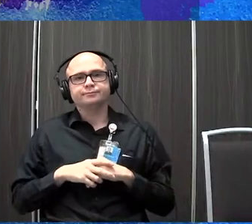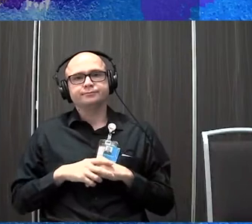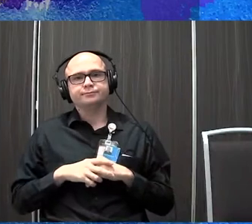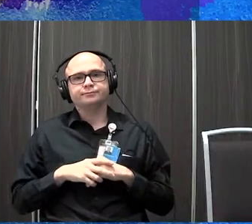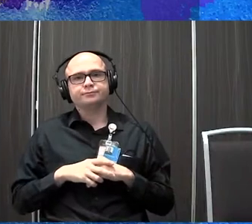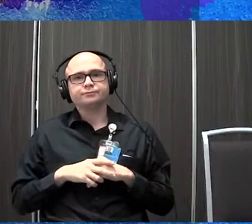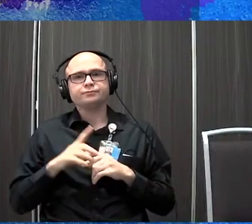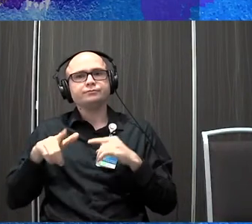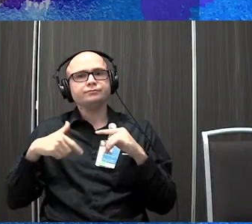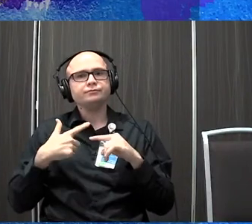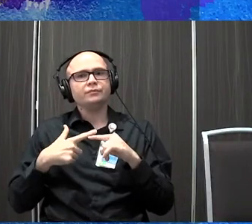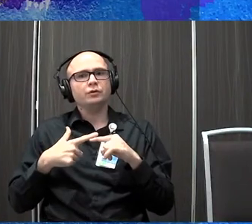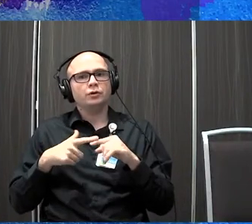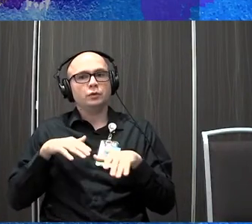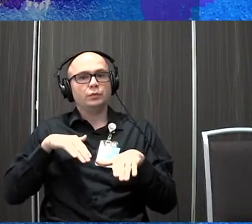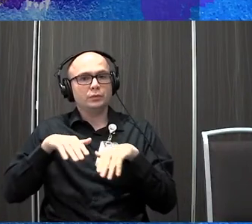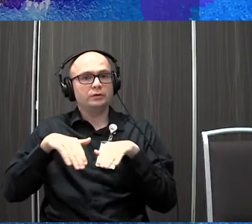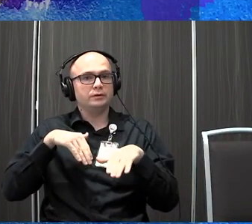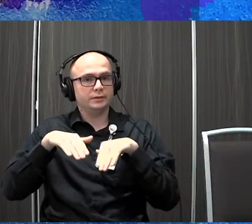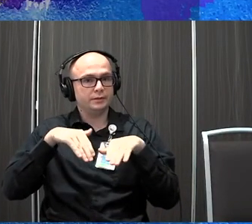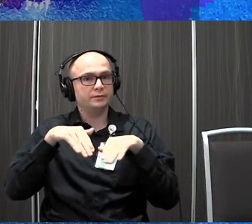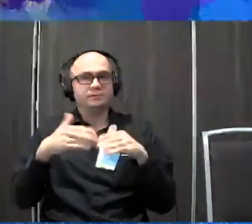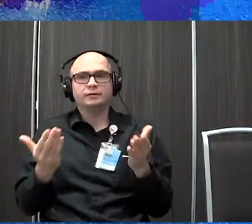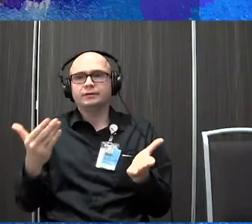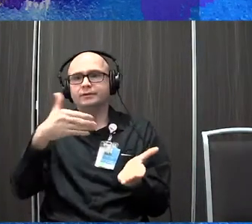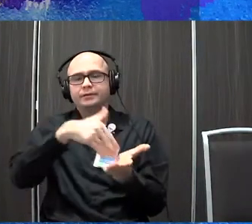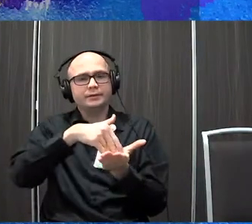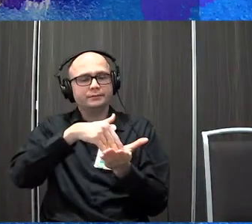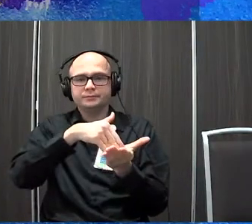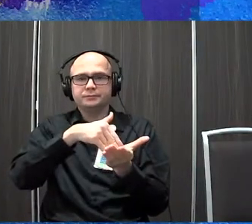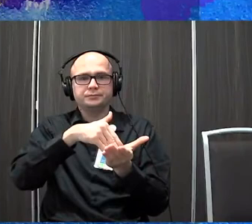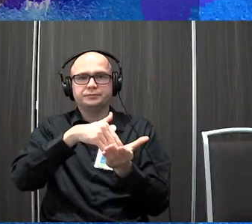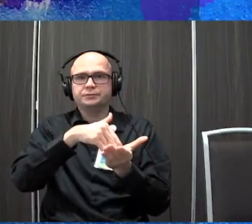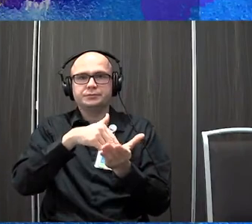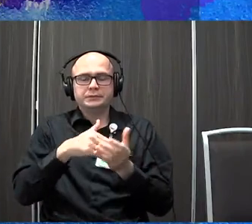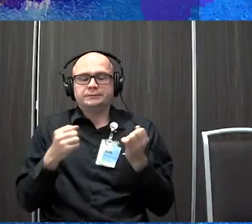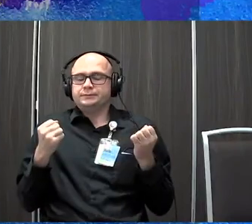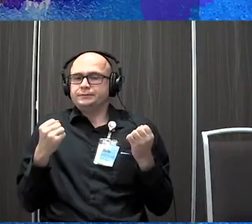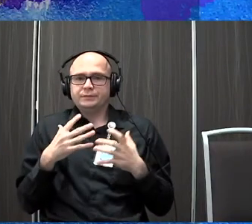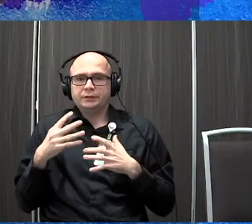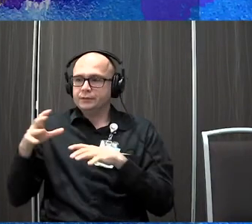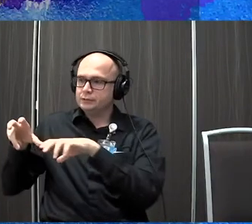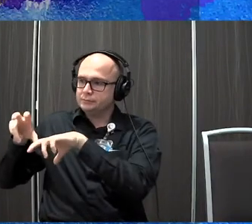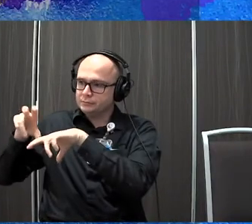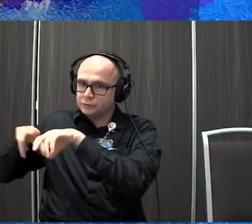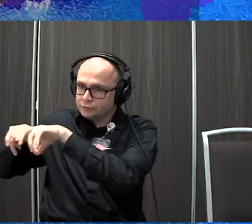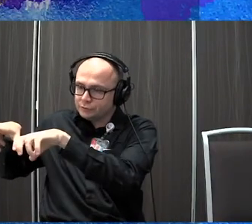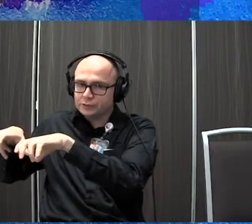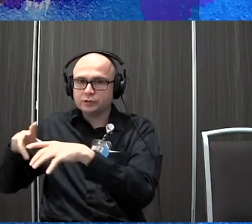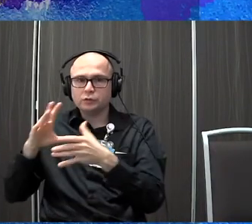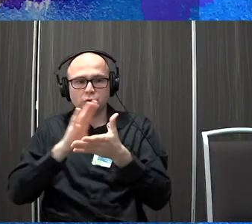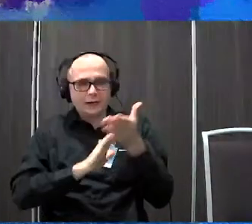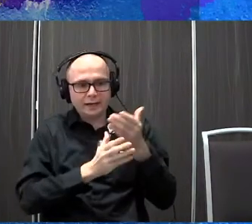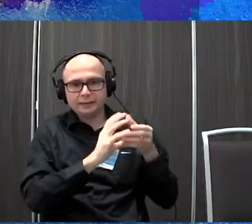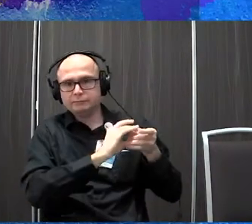Now, when it comes to walking again, like we've, like we've said, they're very fearful to let go of the furniture or your hand in order to